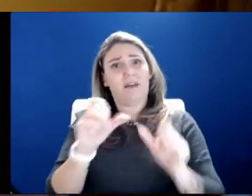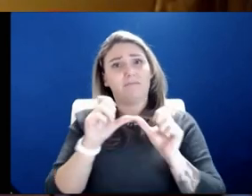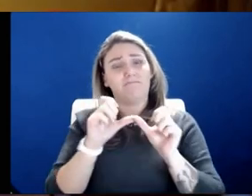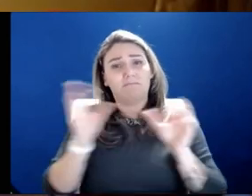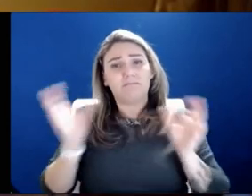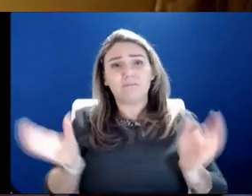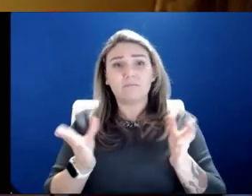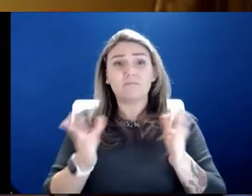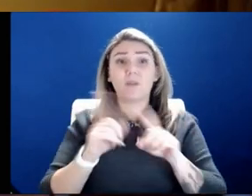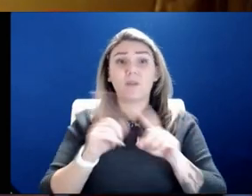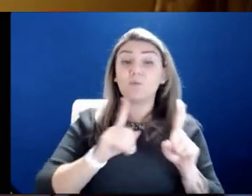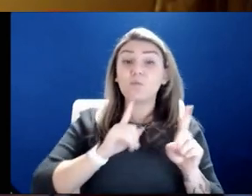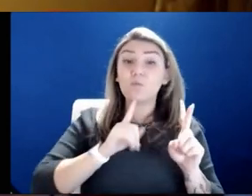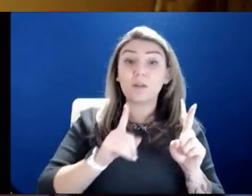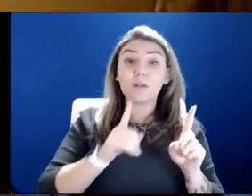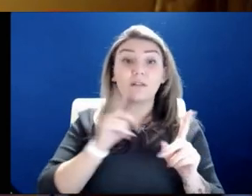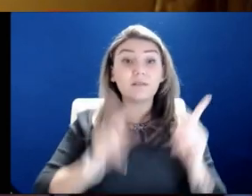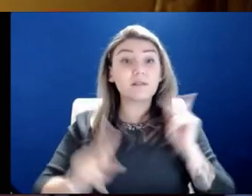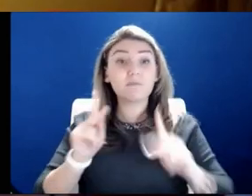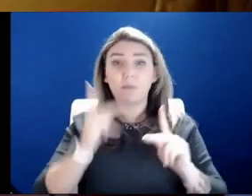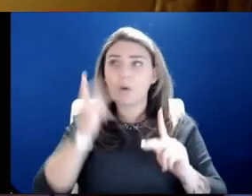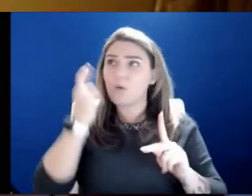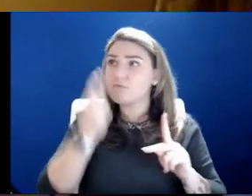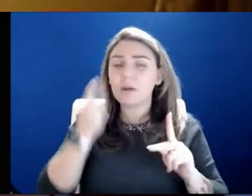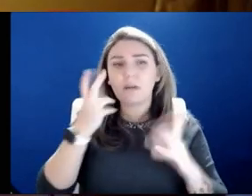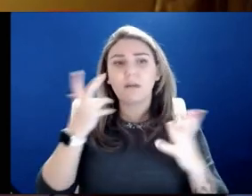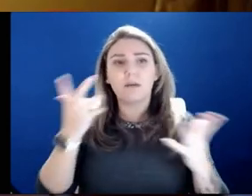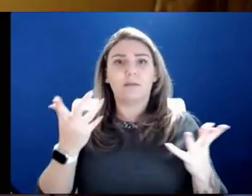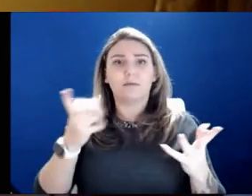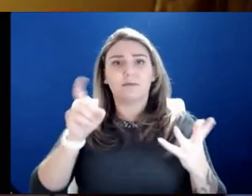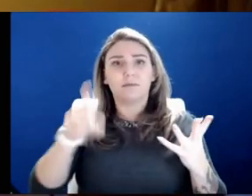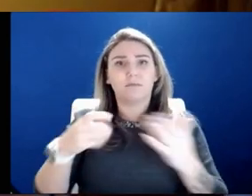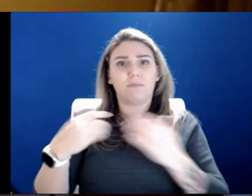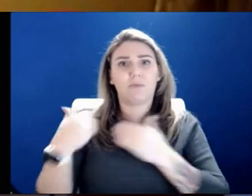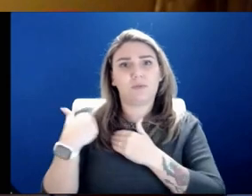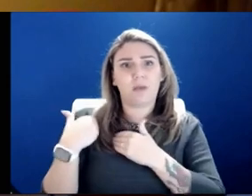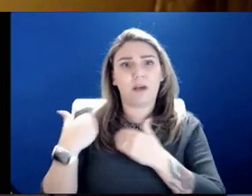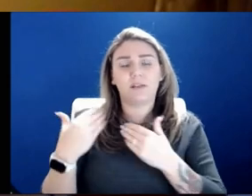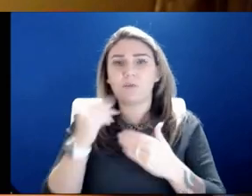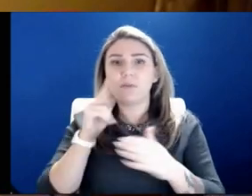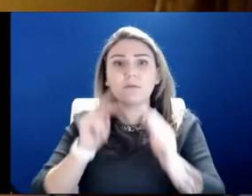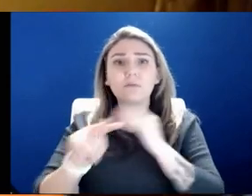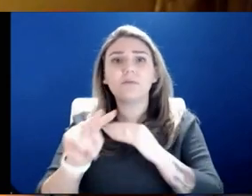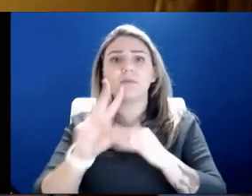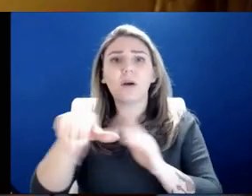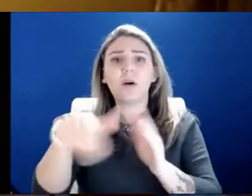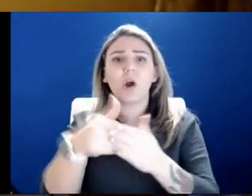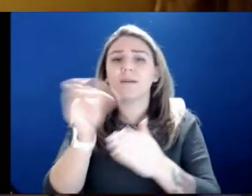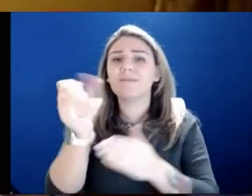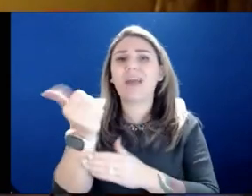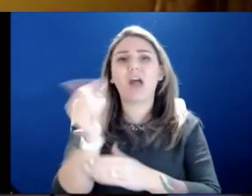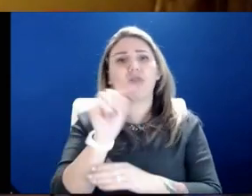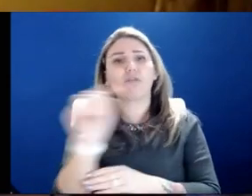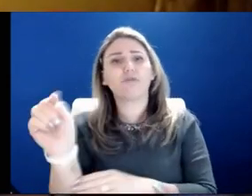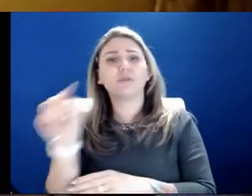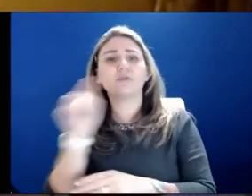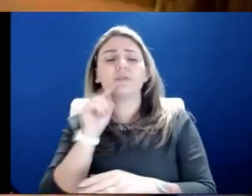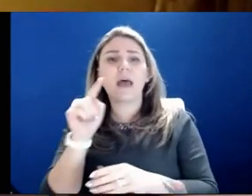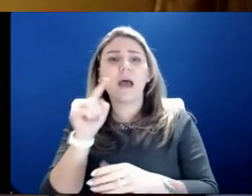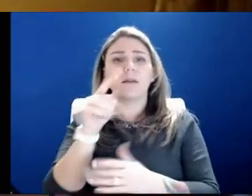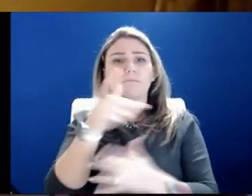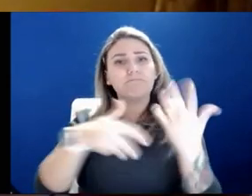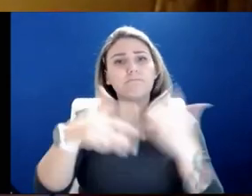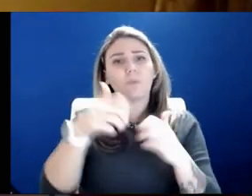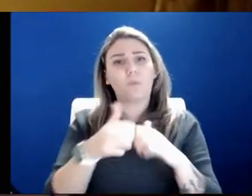But ultimately, it is people just realizing that we have to be responsible and looking out for all of the others that walk among us. You know,